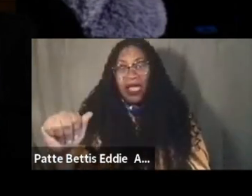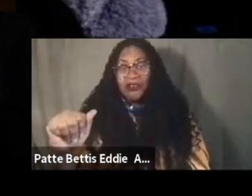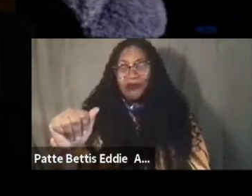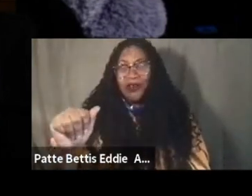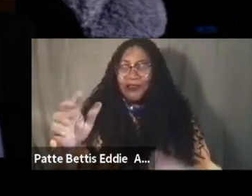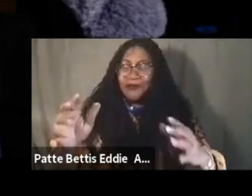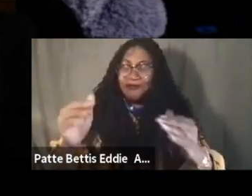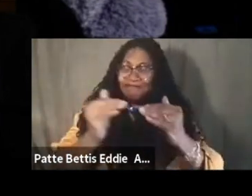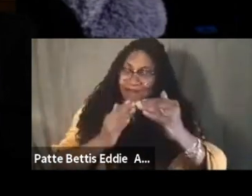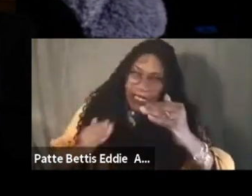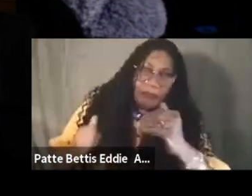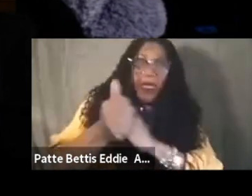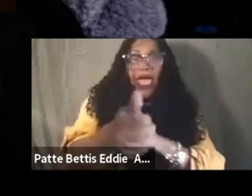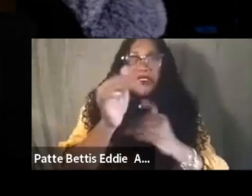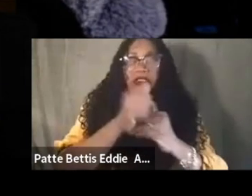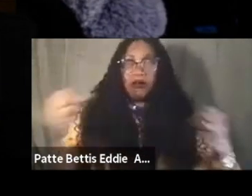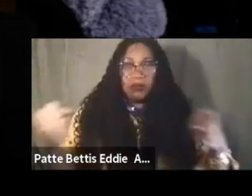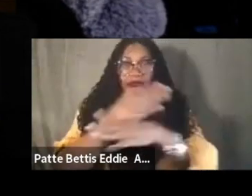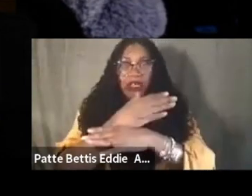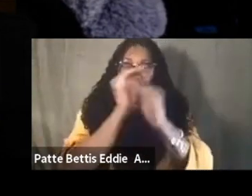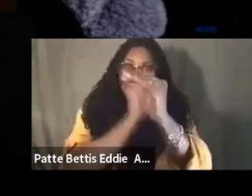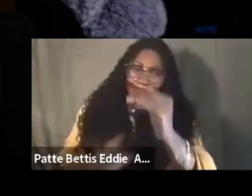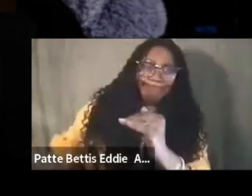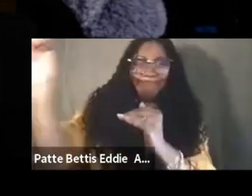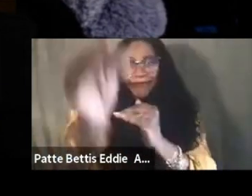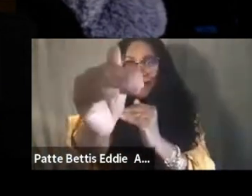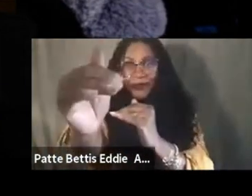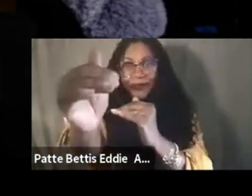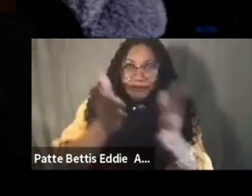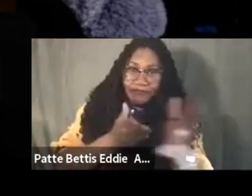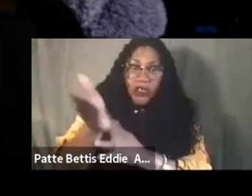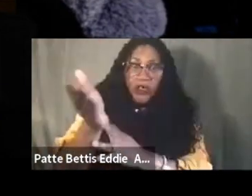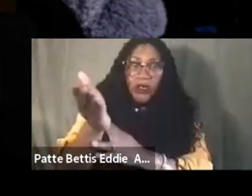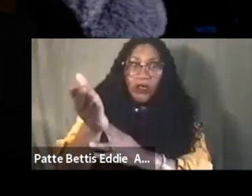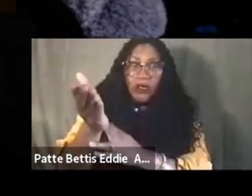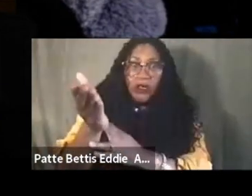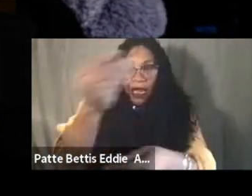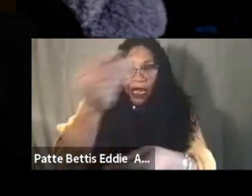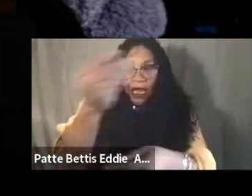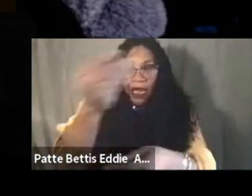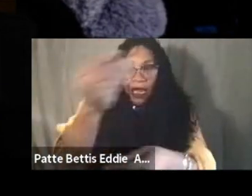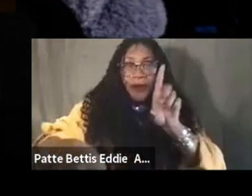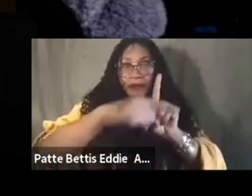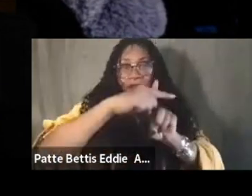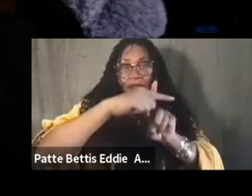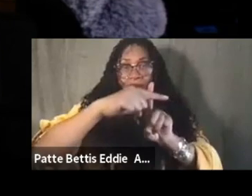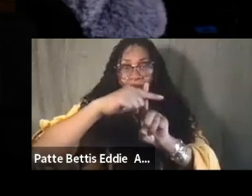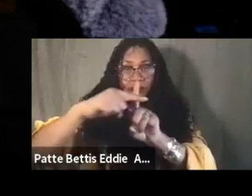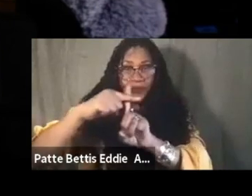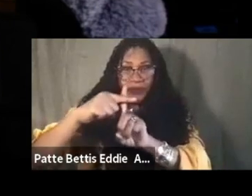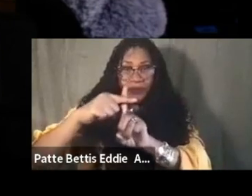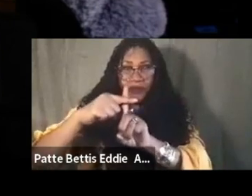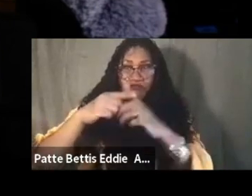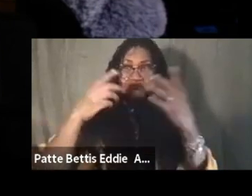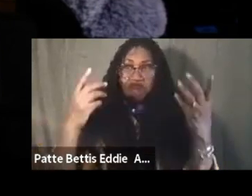um be more you know more um optimistic and reach